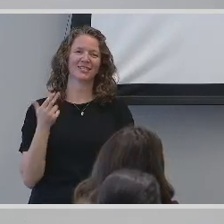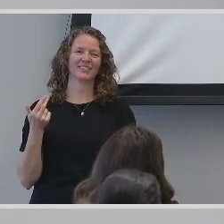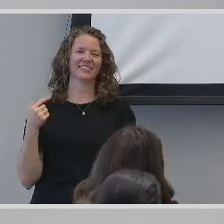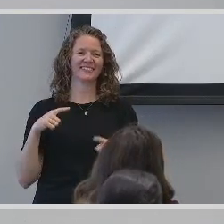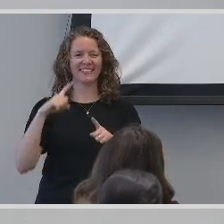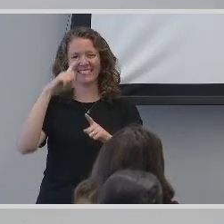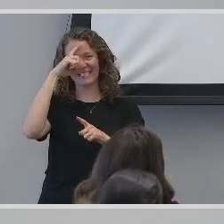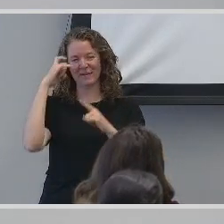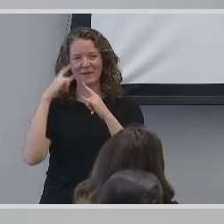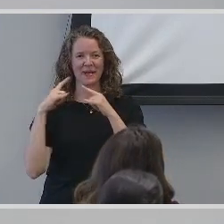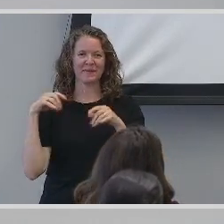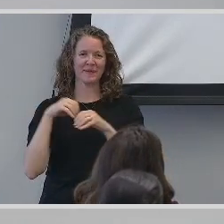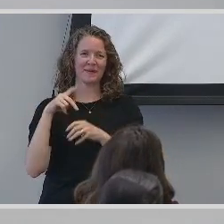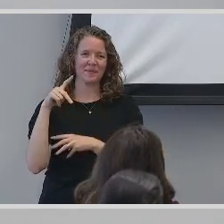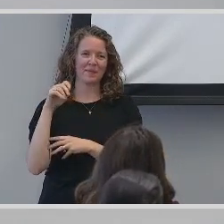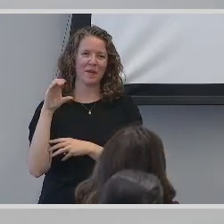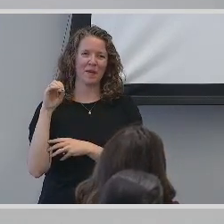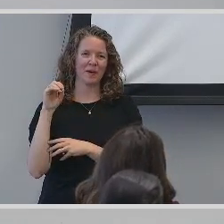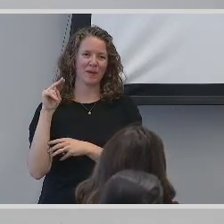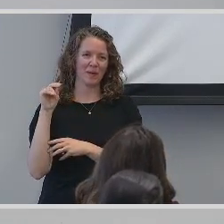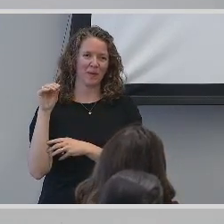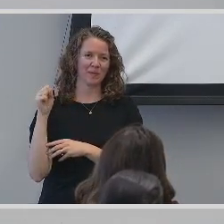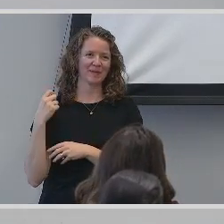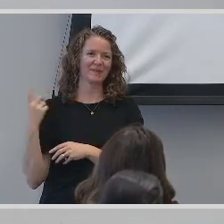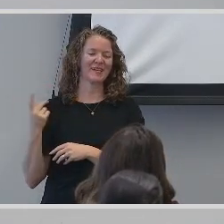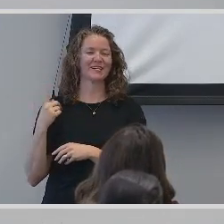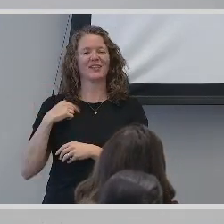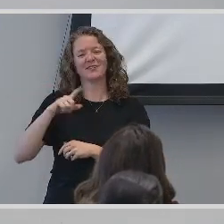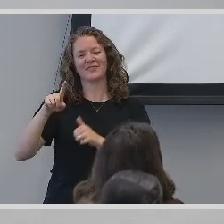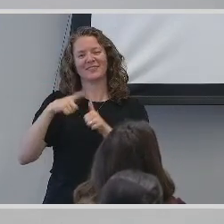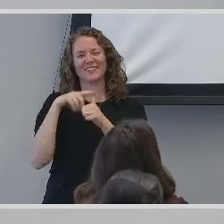camp in the Poconos. We were each other's first kiss.